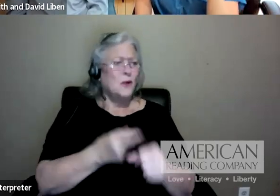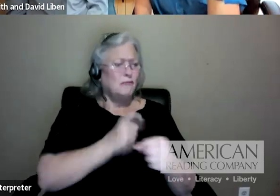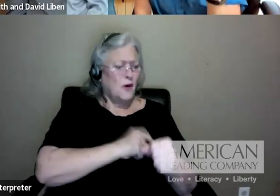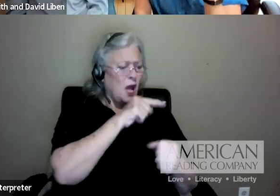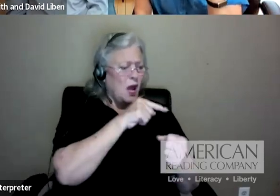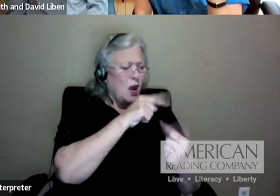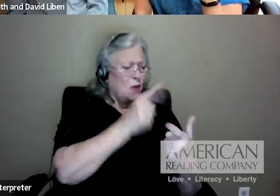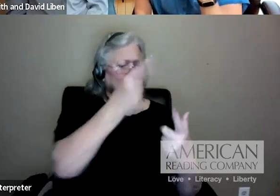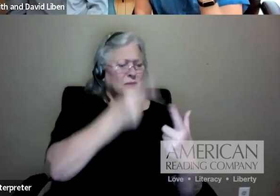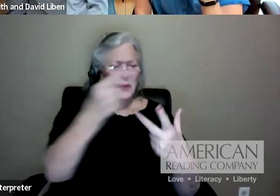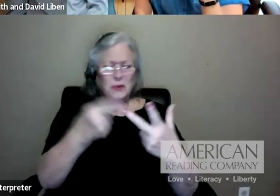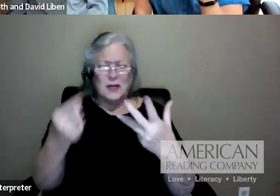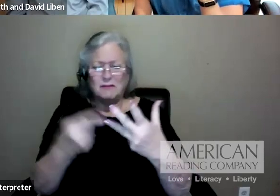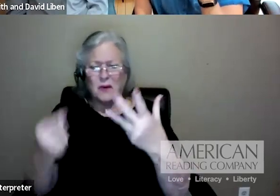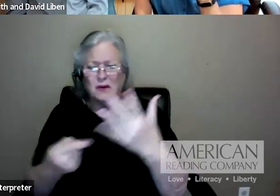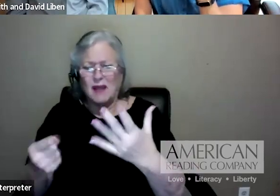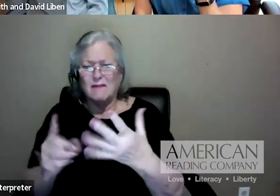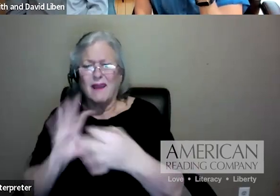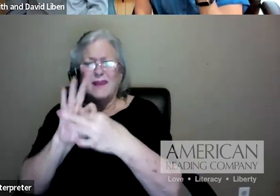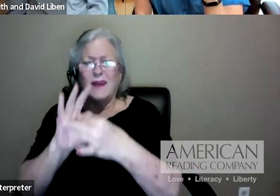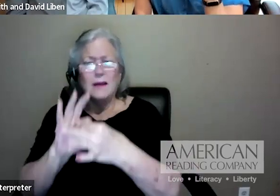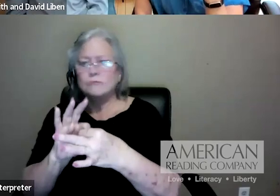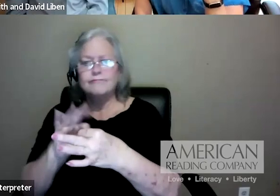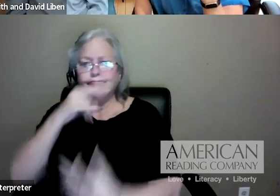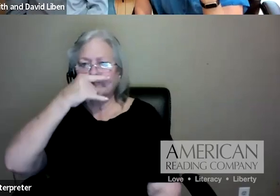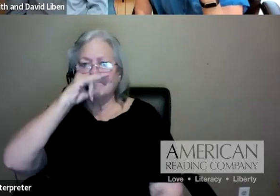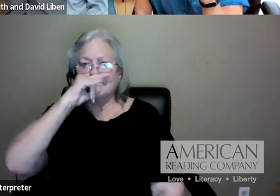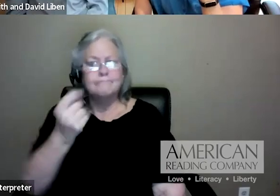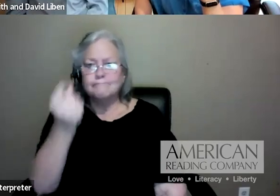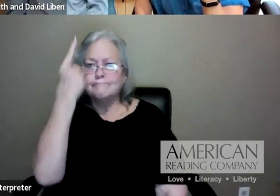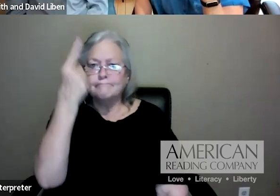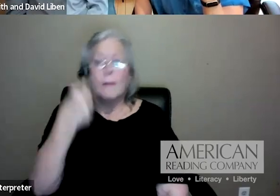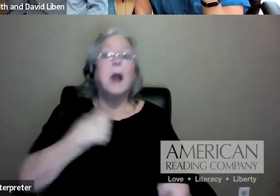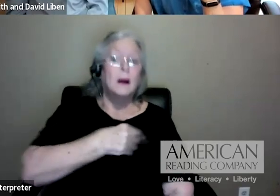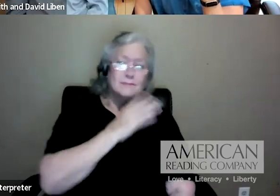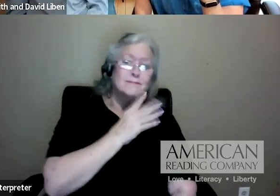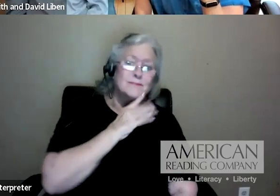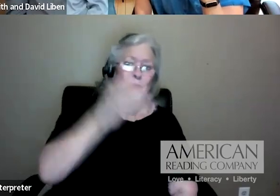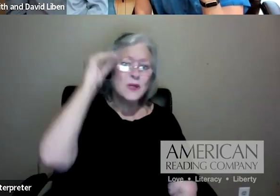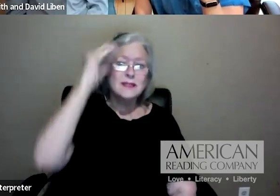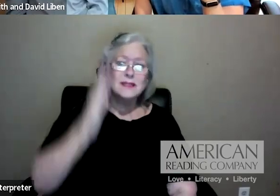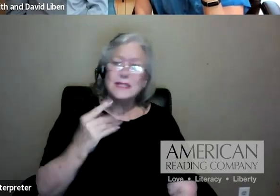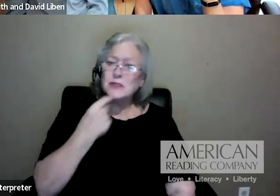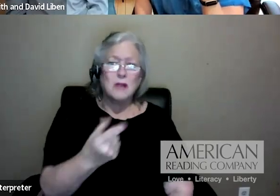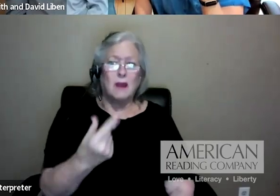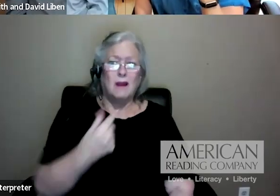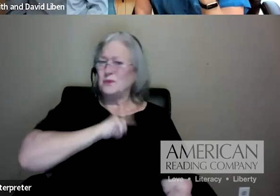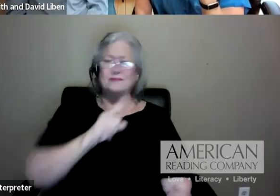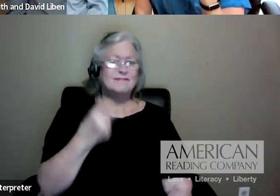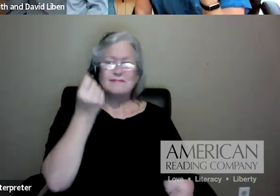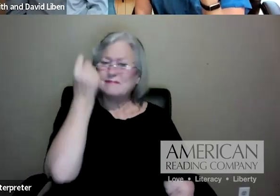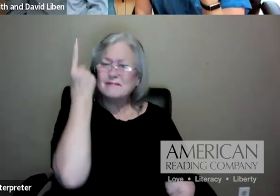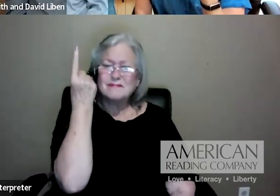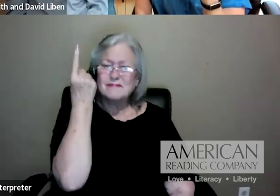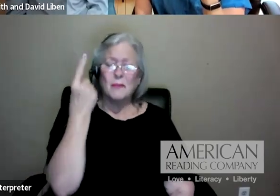I'm not even sure. We've talked to some teachers who say, we don't get it. Why this grouping on